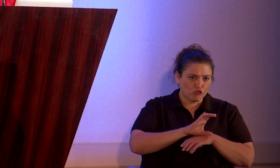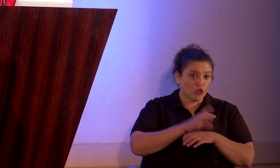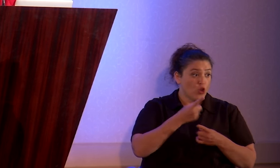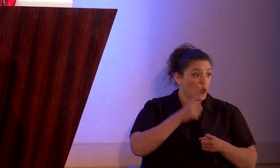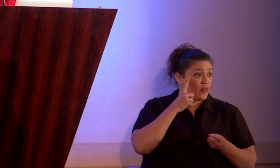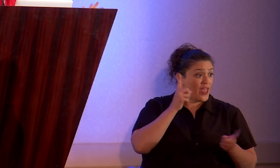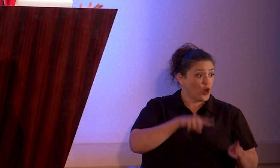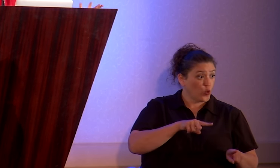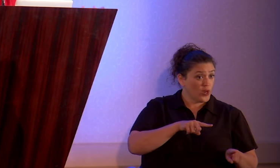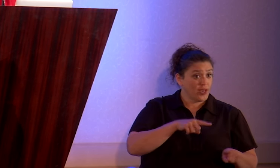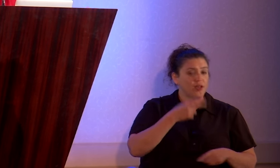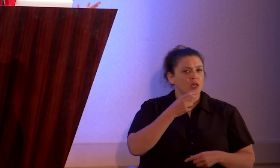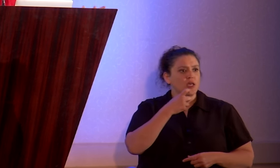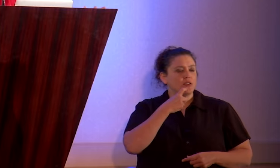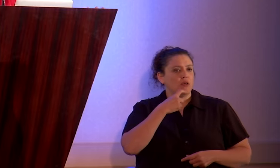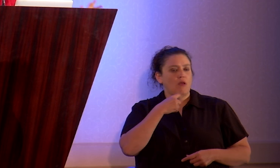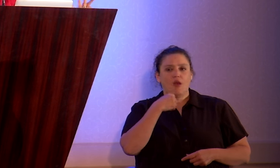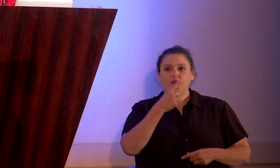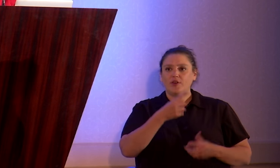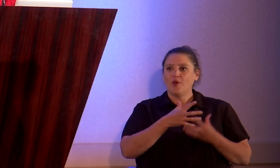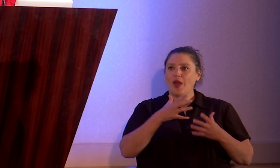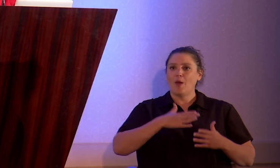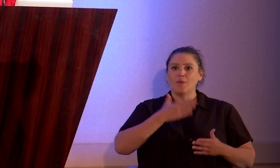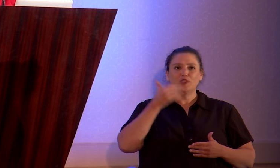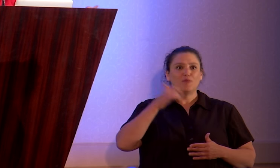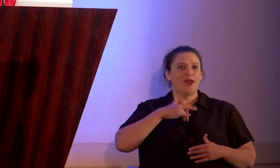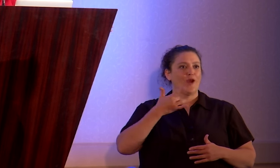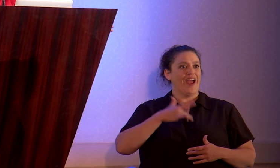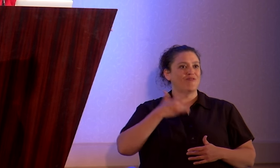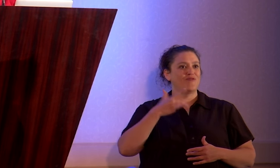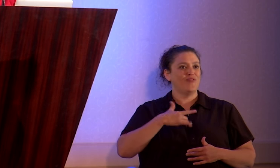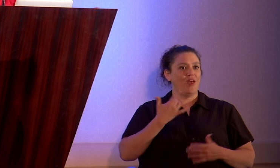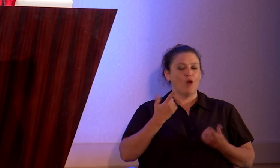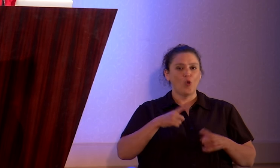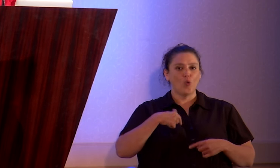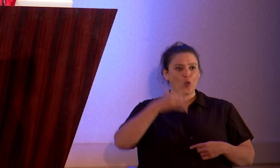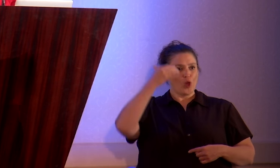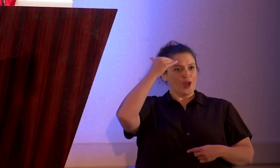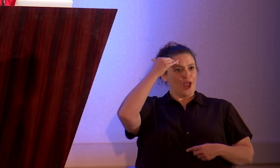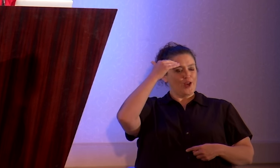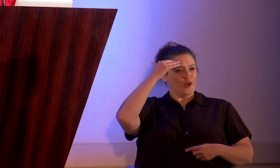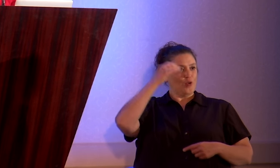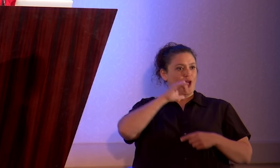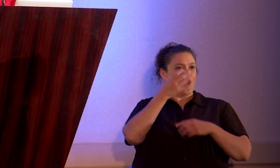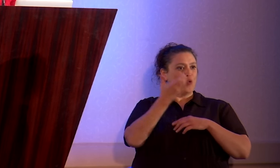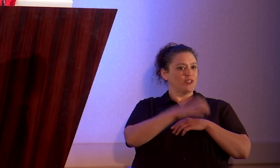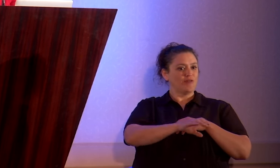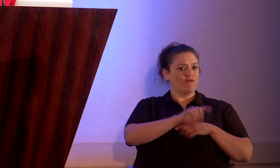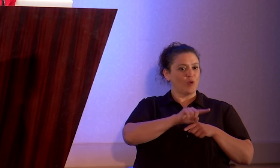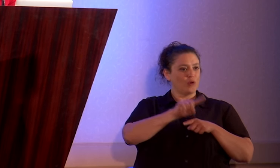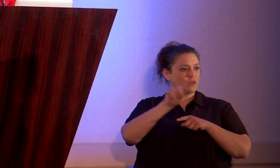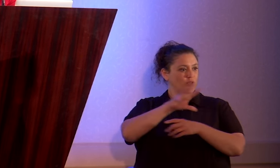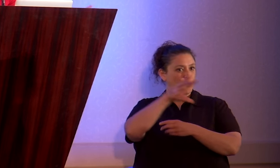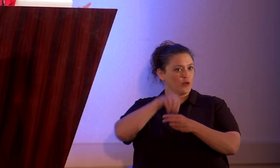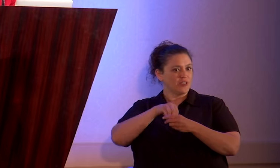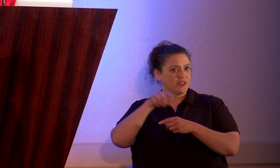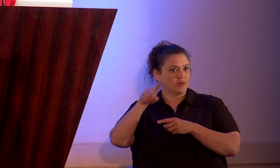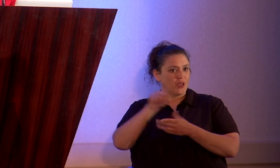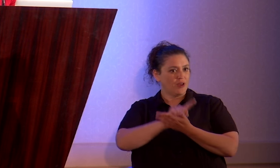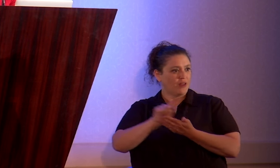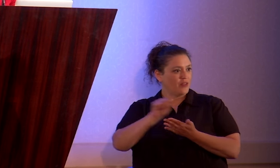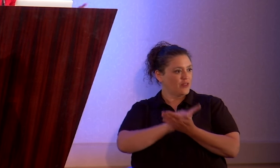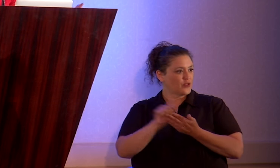he says, I can't tell you how much better I felt. Once I knew I was no longer going to be forced to participate in this weekly